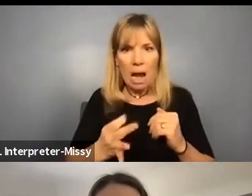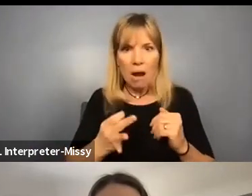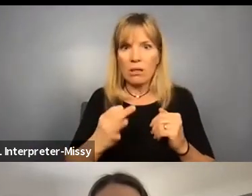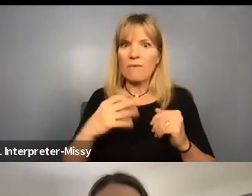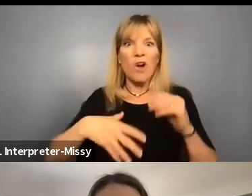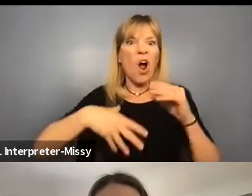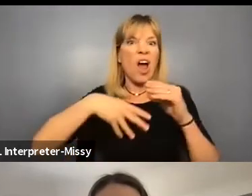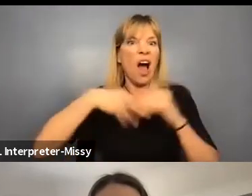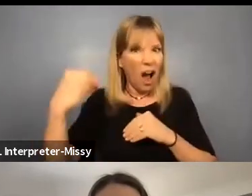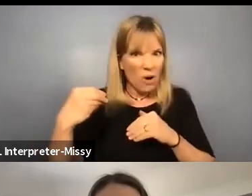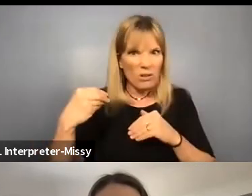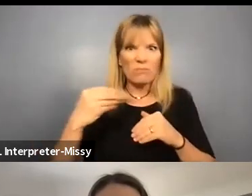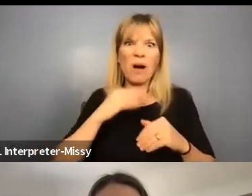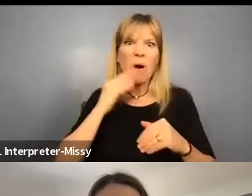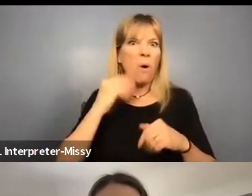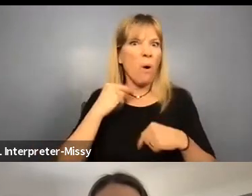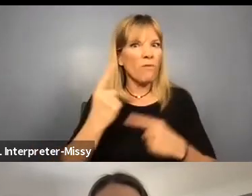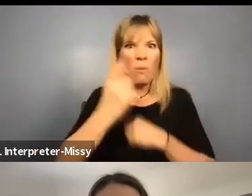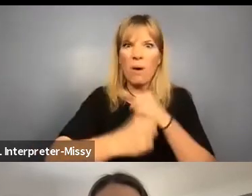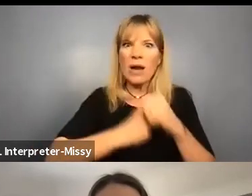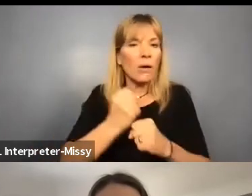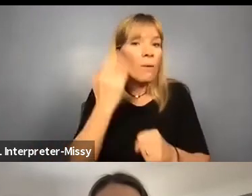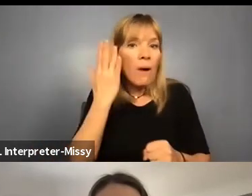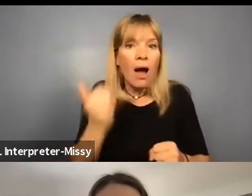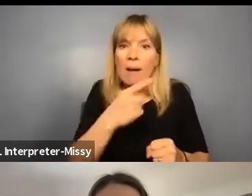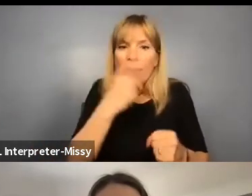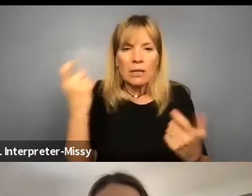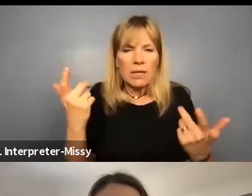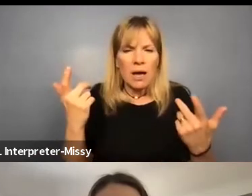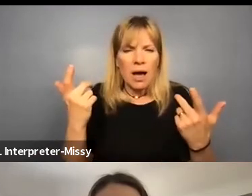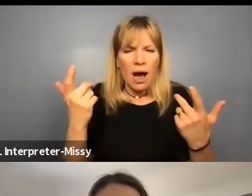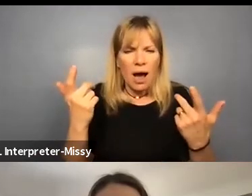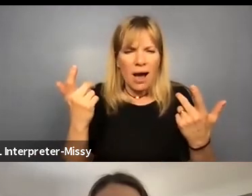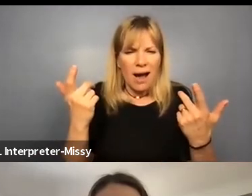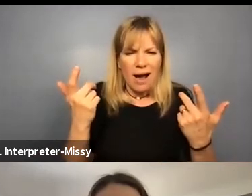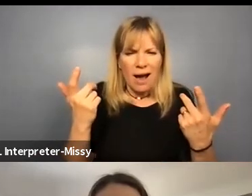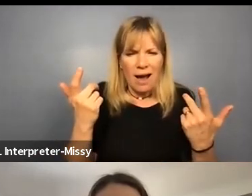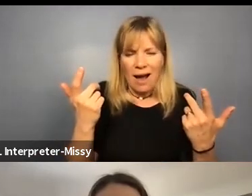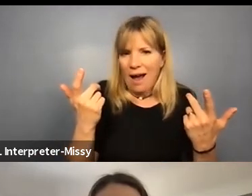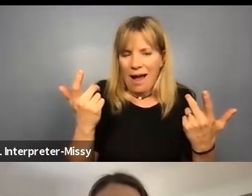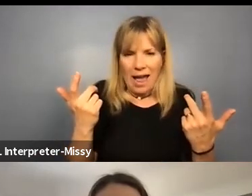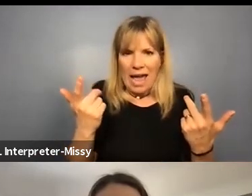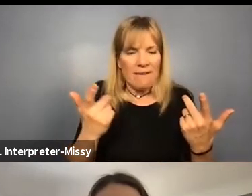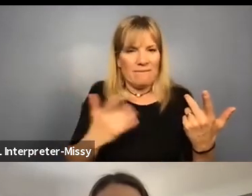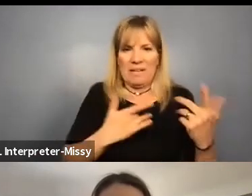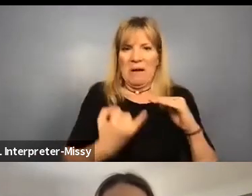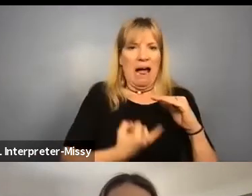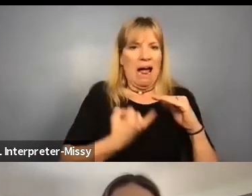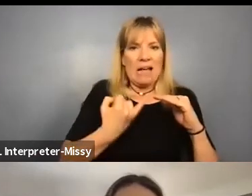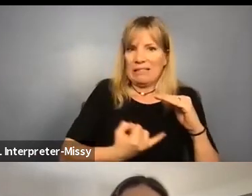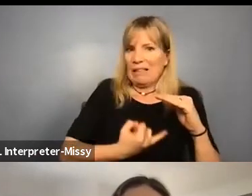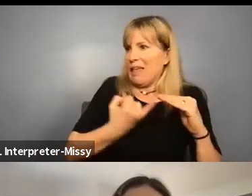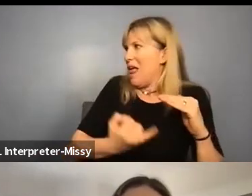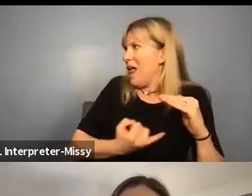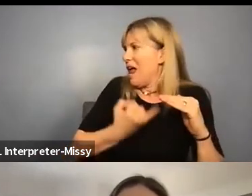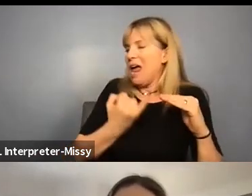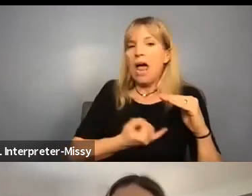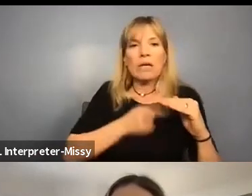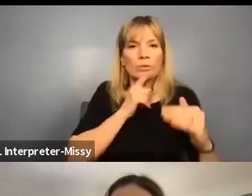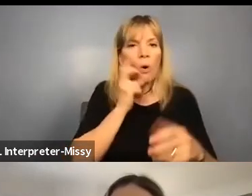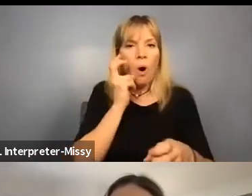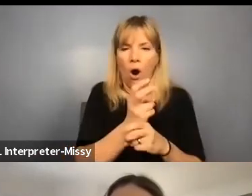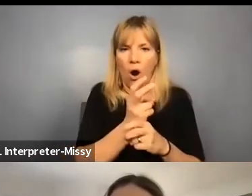over the past year because of the fact that it's just so isolating and you, it's very hard to